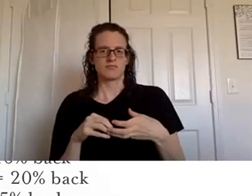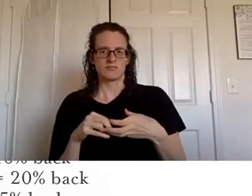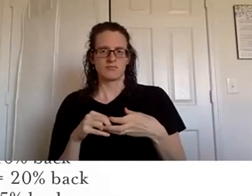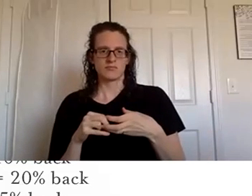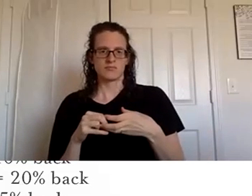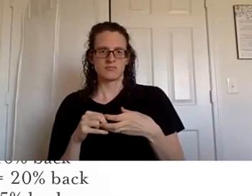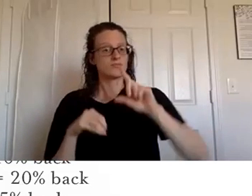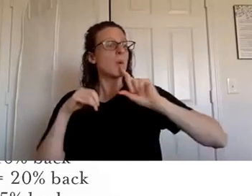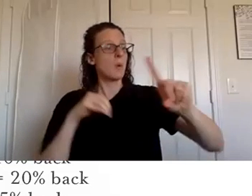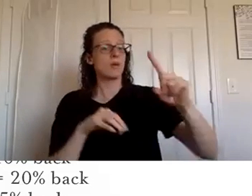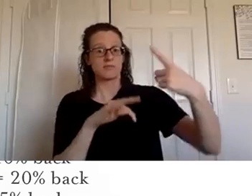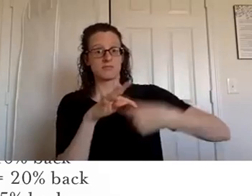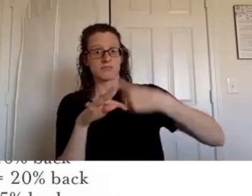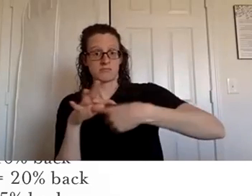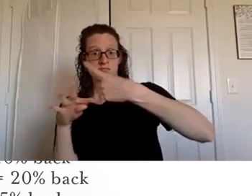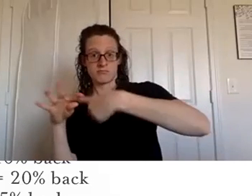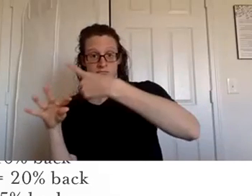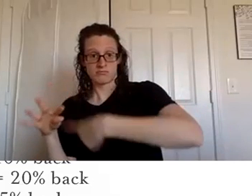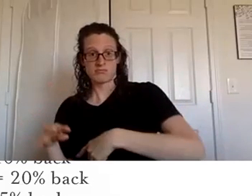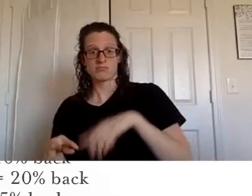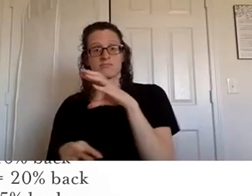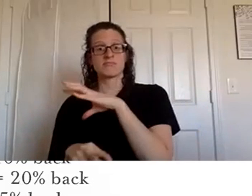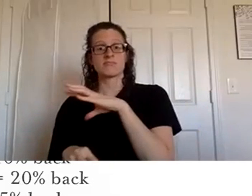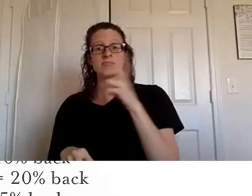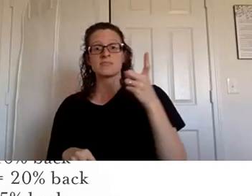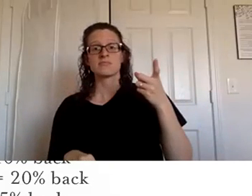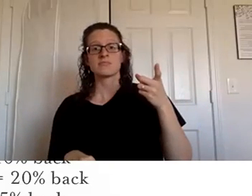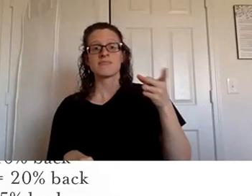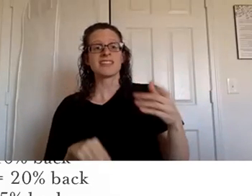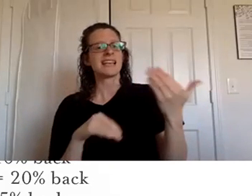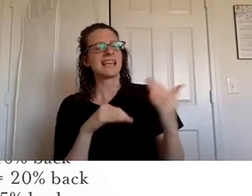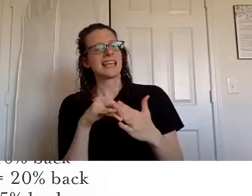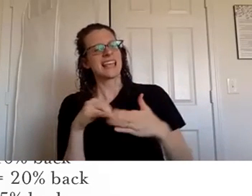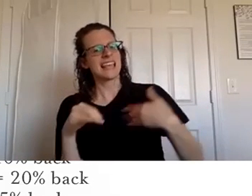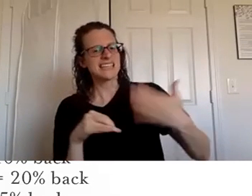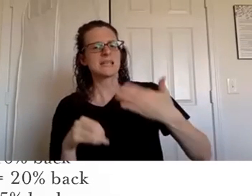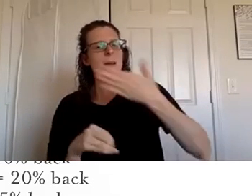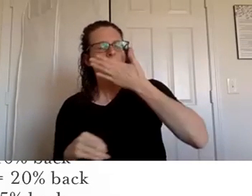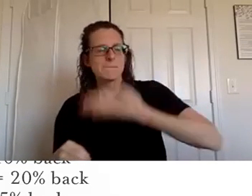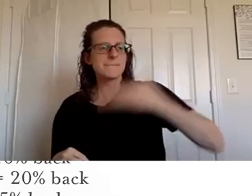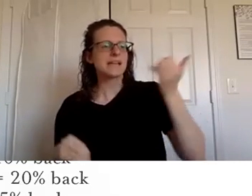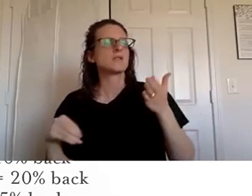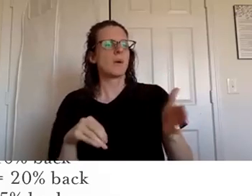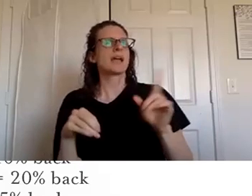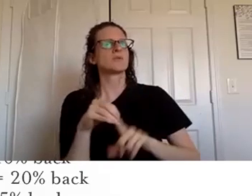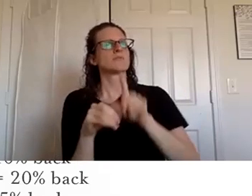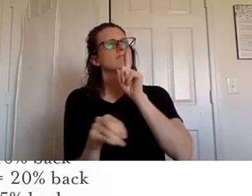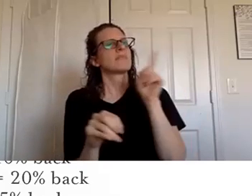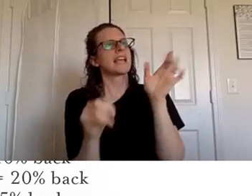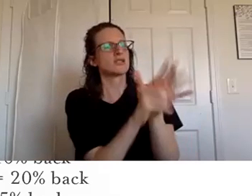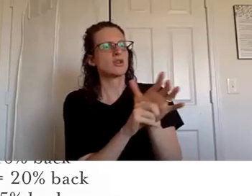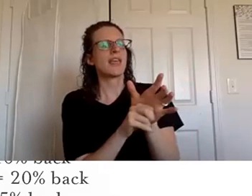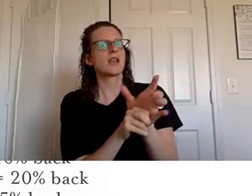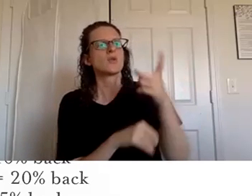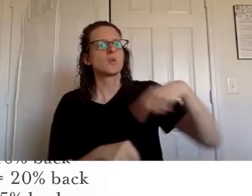rewards order each month that is the absolute easiest and best way to make sure that you receive